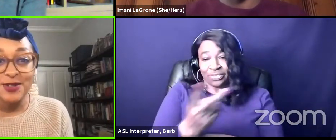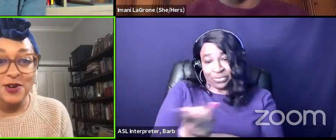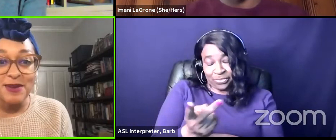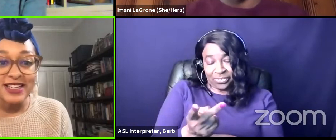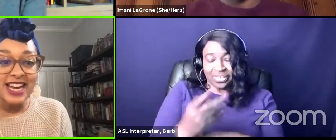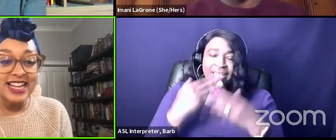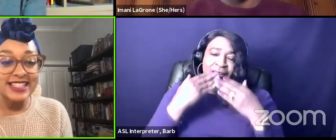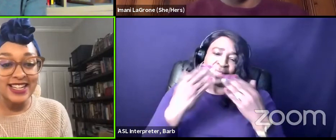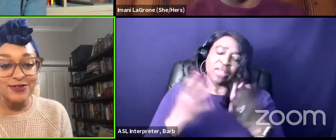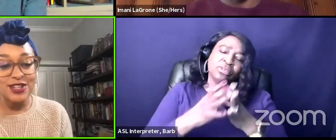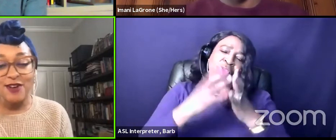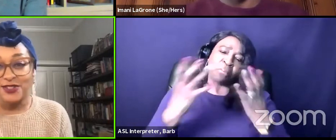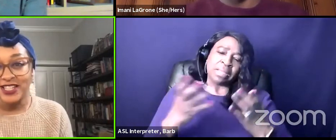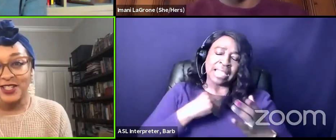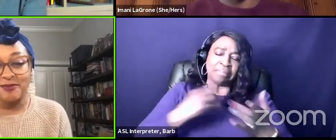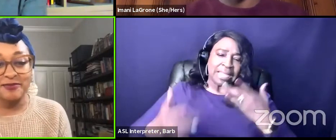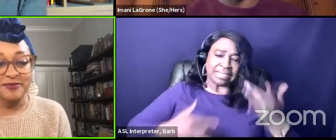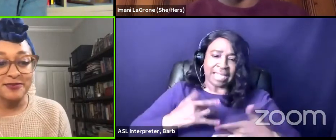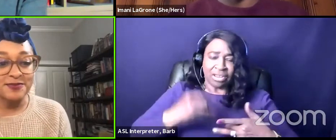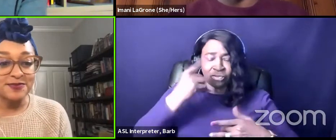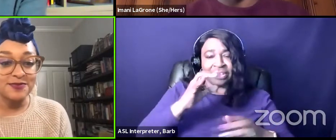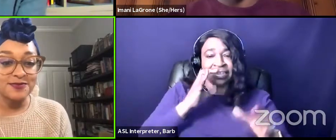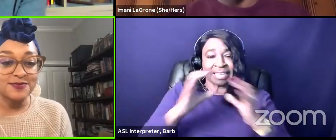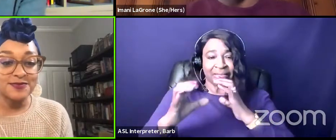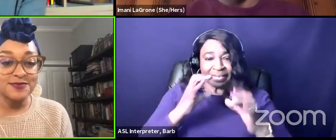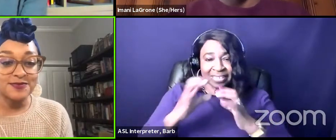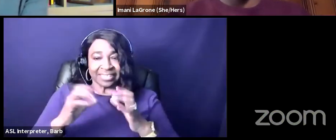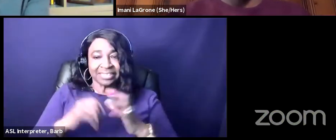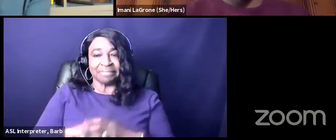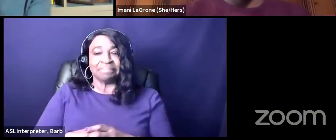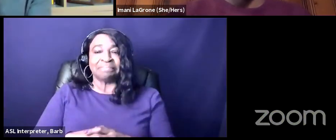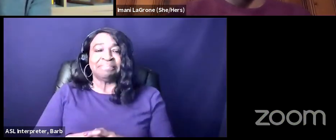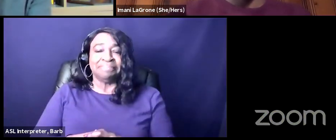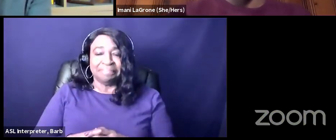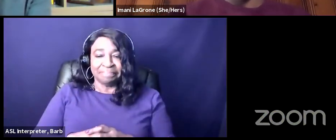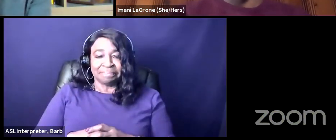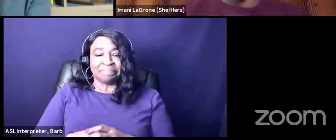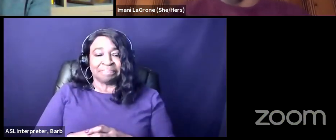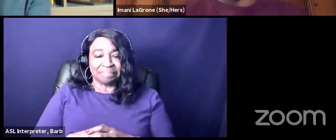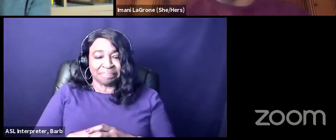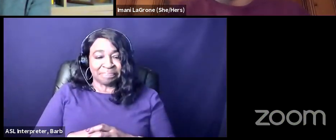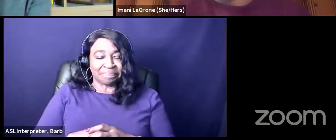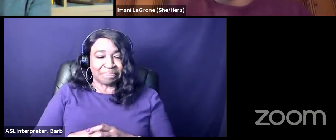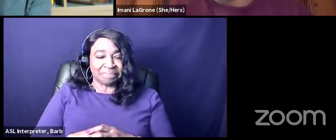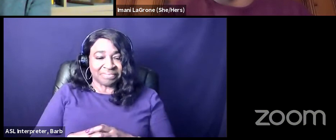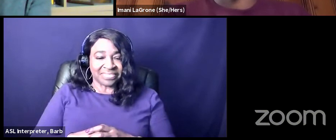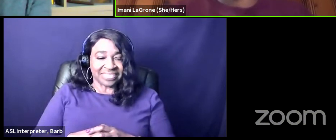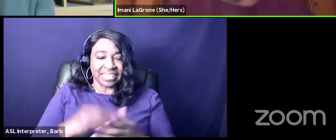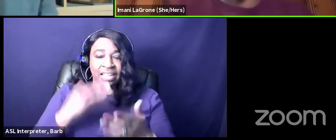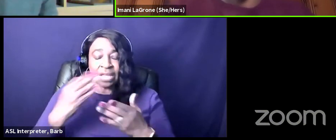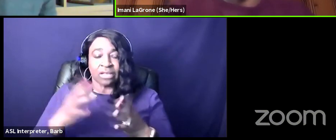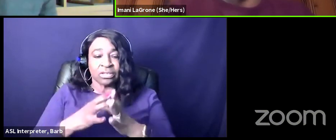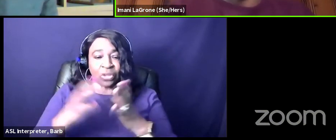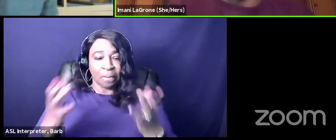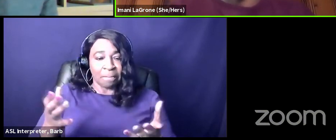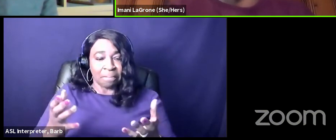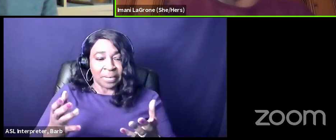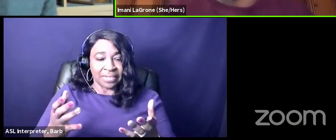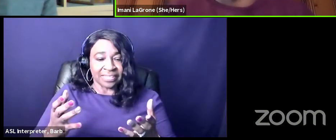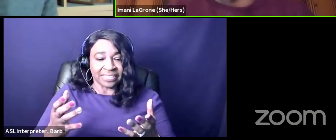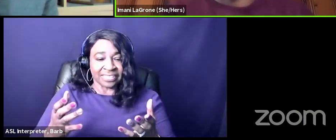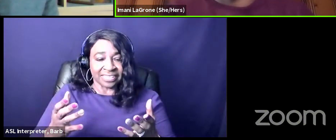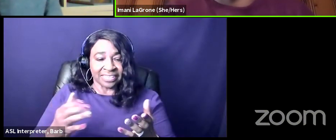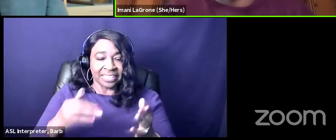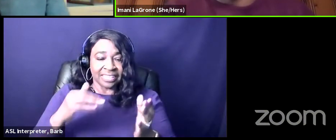thank you so much and excited for the conversation thank you so much thank you so